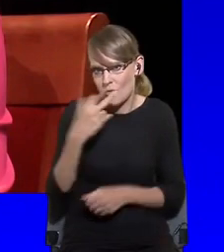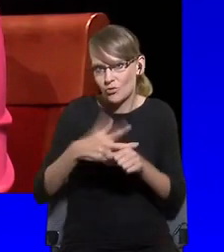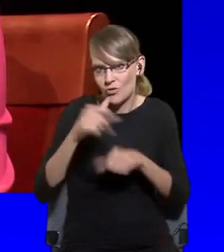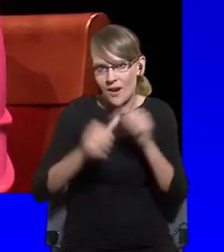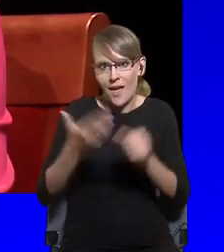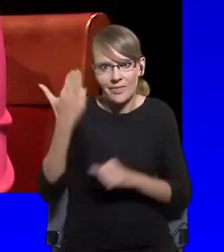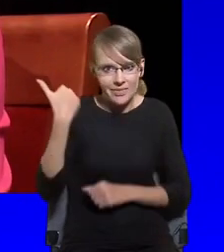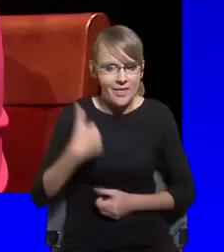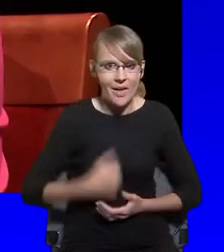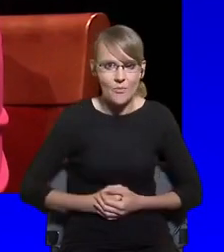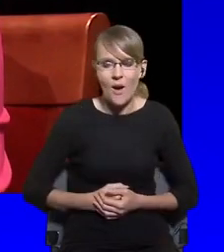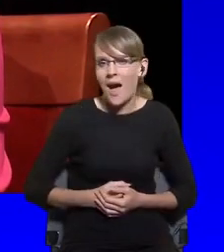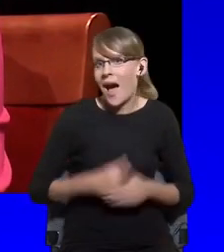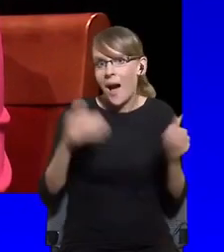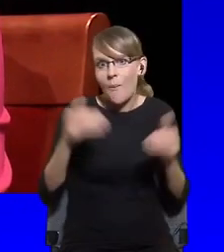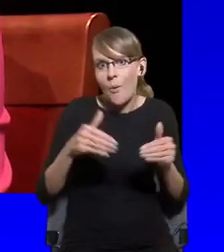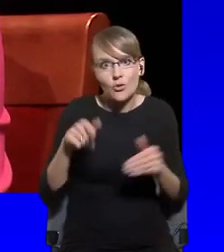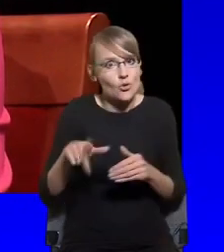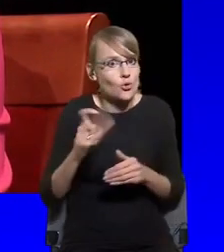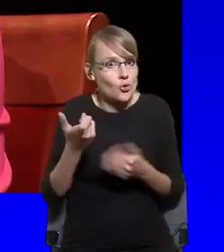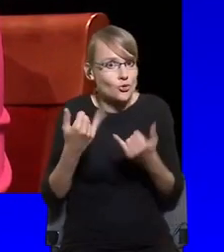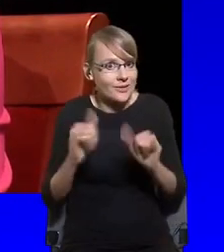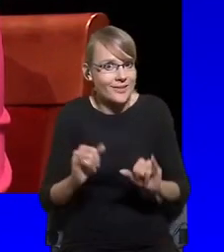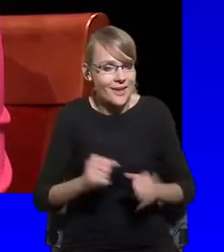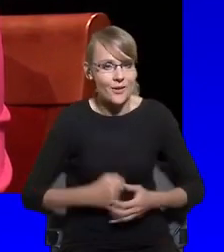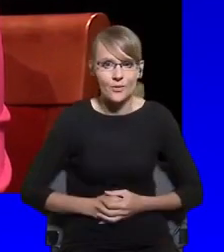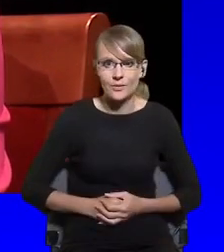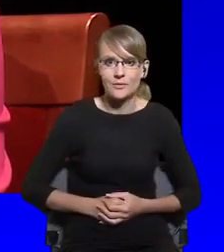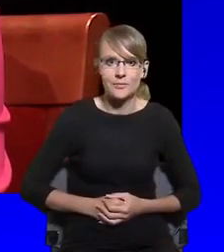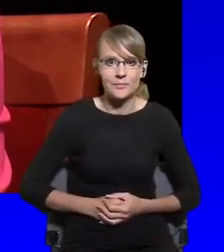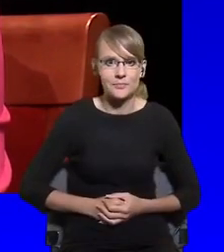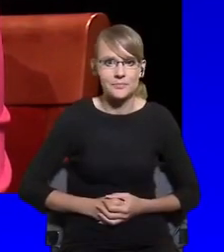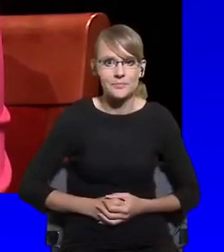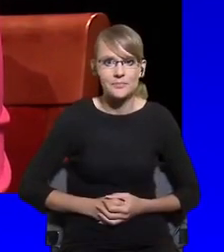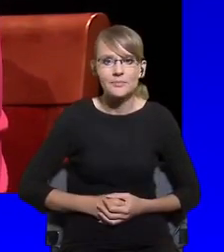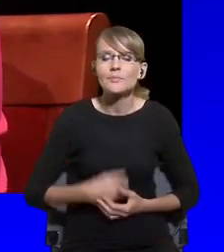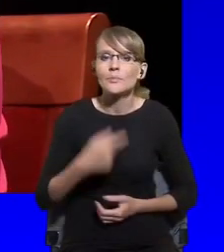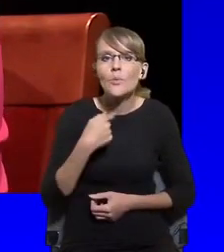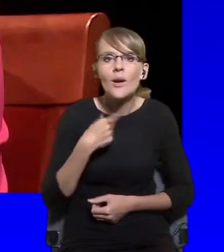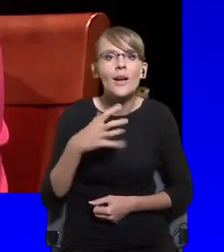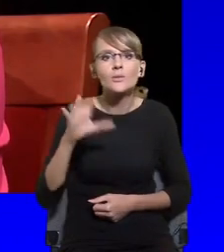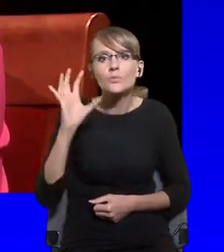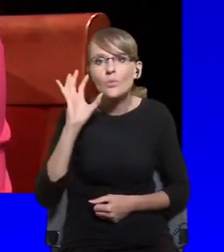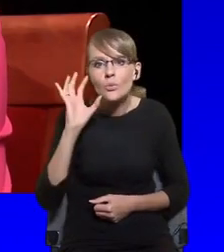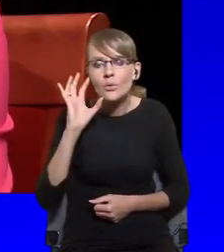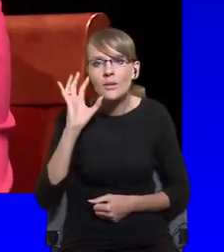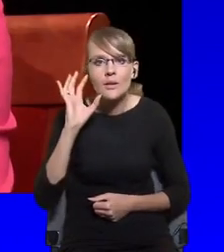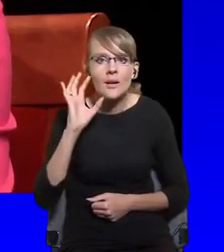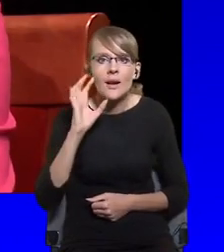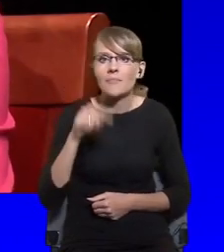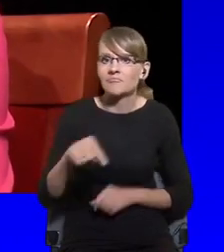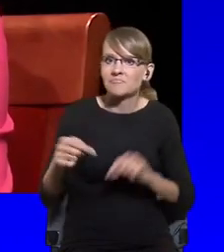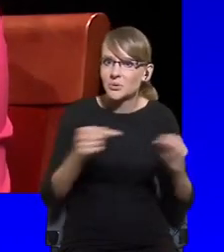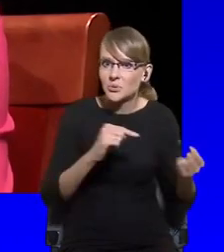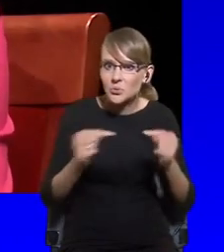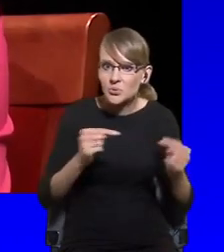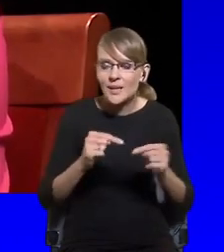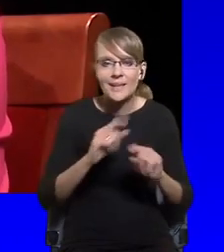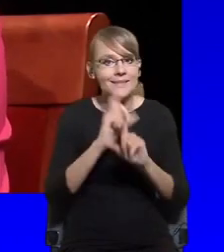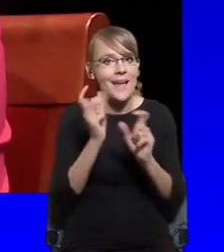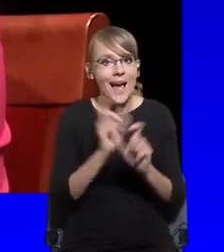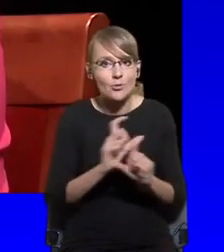looking at today's panel, and I kept thinking about